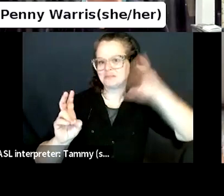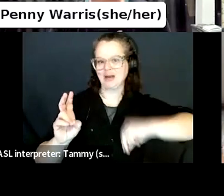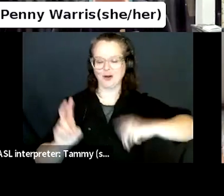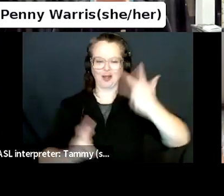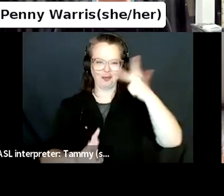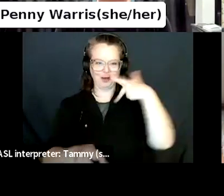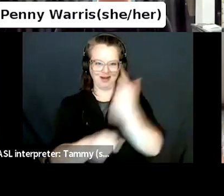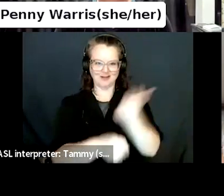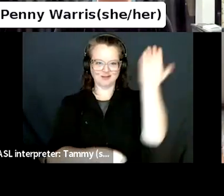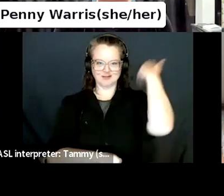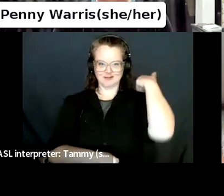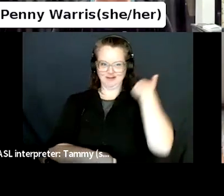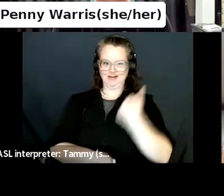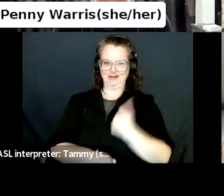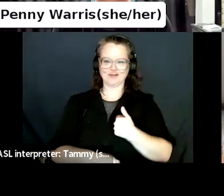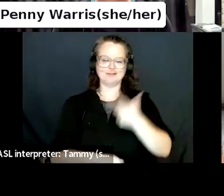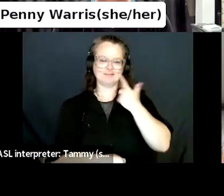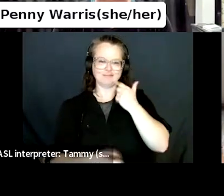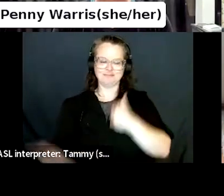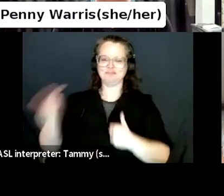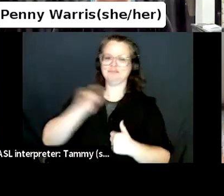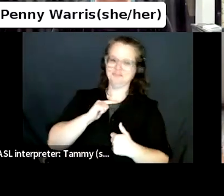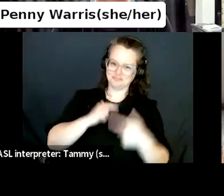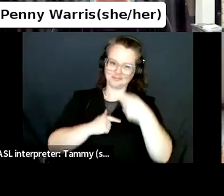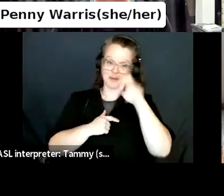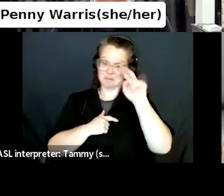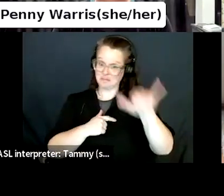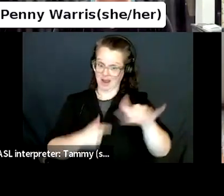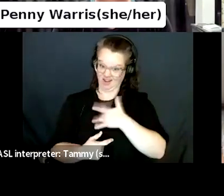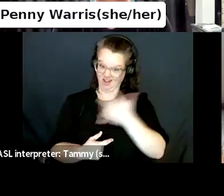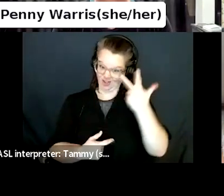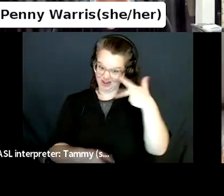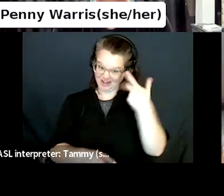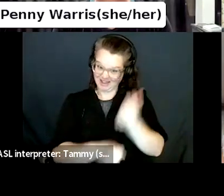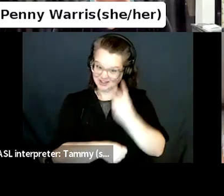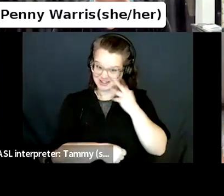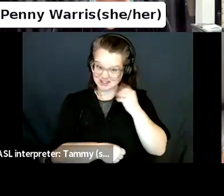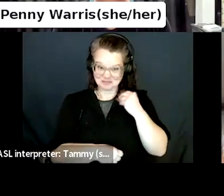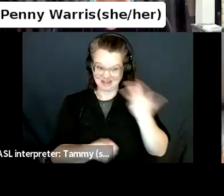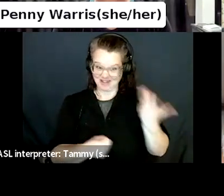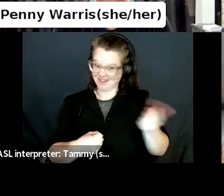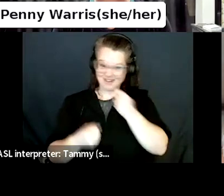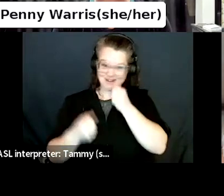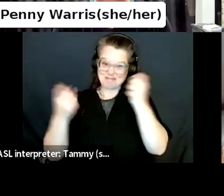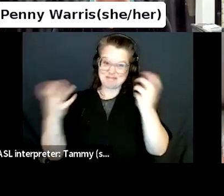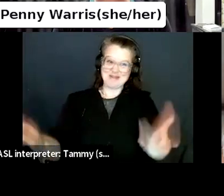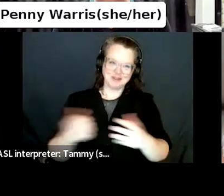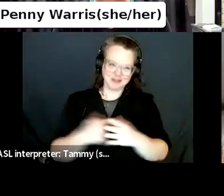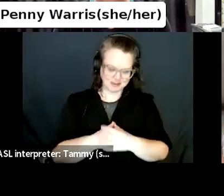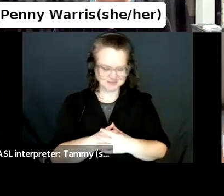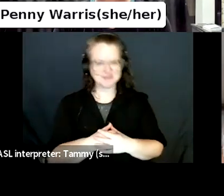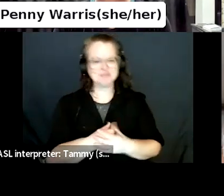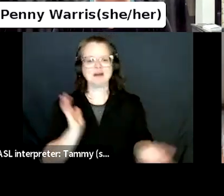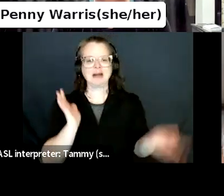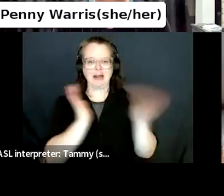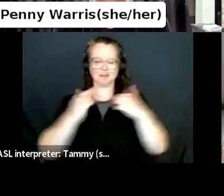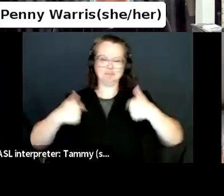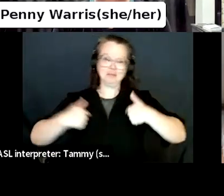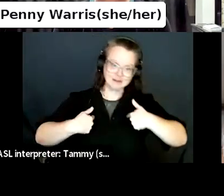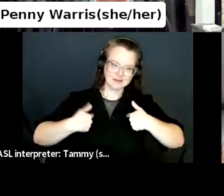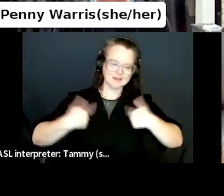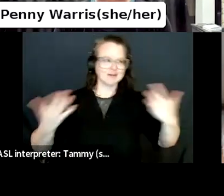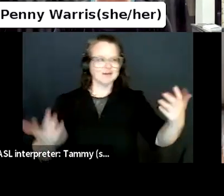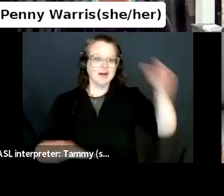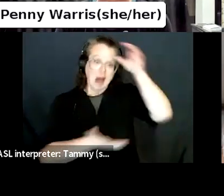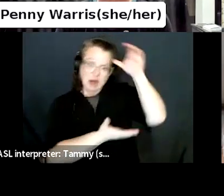So we actually entered into this as a business idea. We looked at both Scott and I were at a point in our life